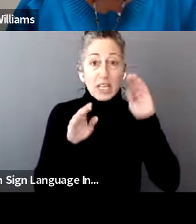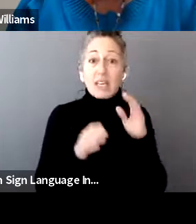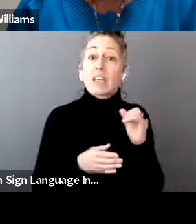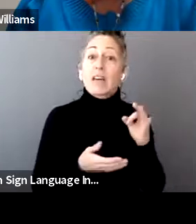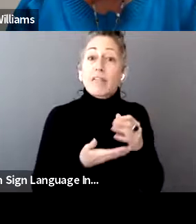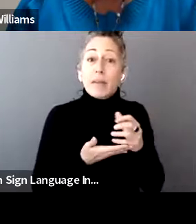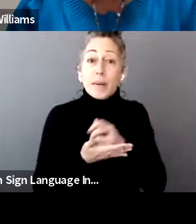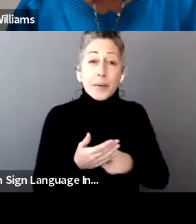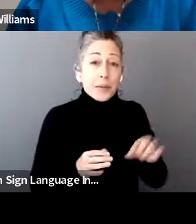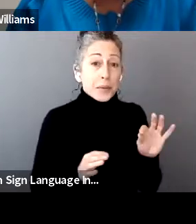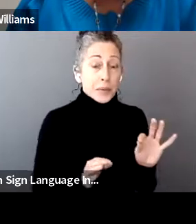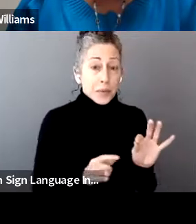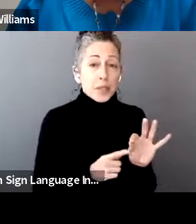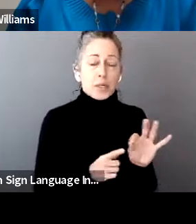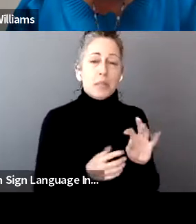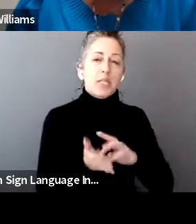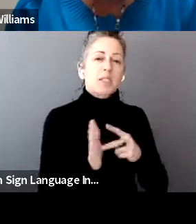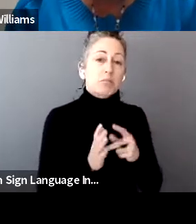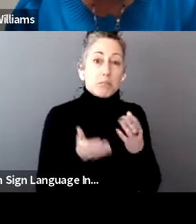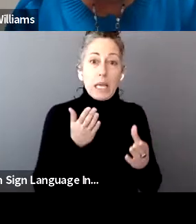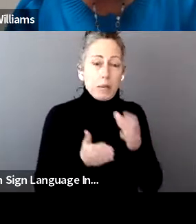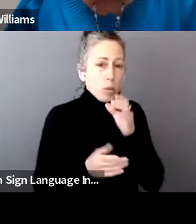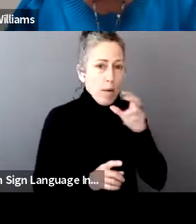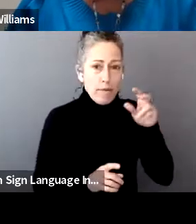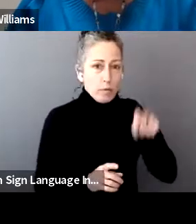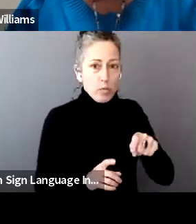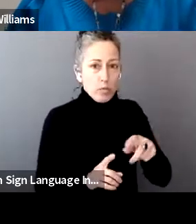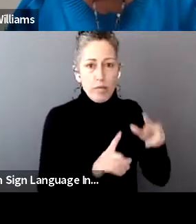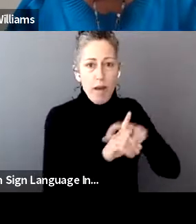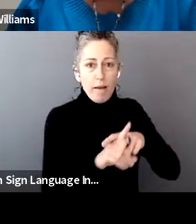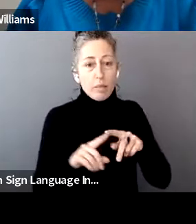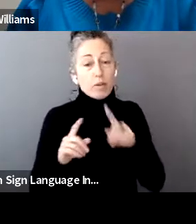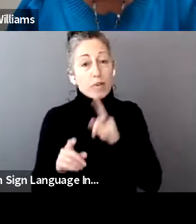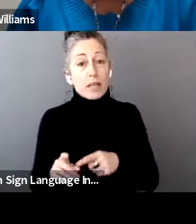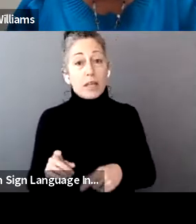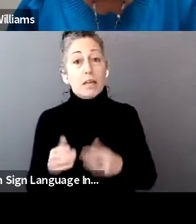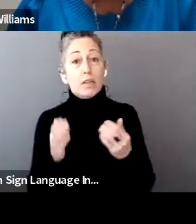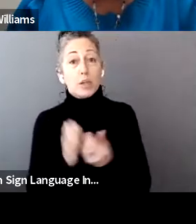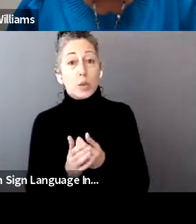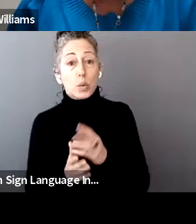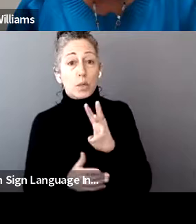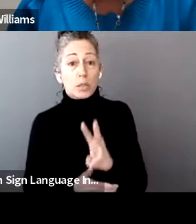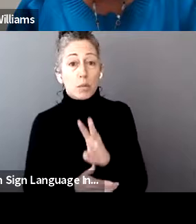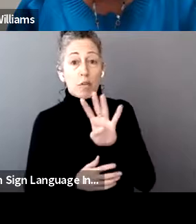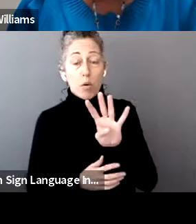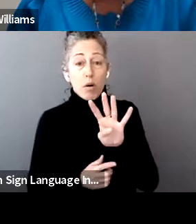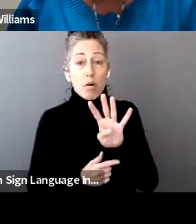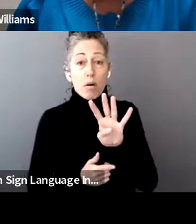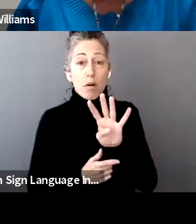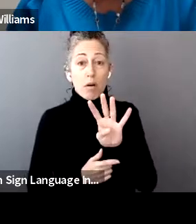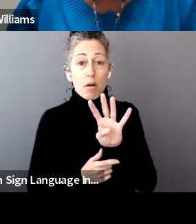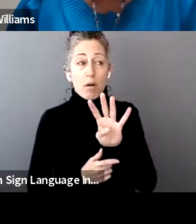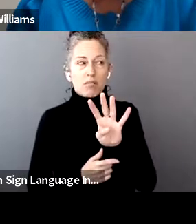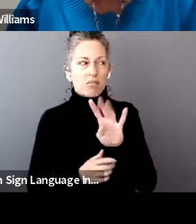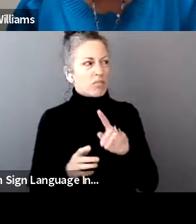The pitfalls would be, of course, on taxes. The new W-4 rolled out a couple years ago,